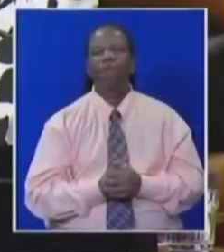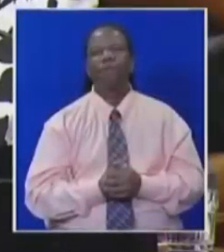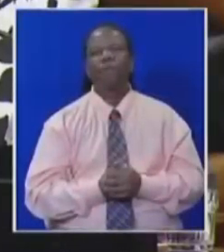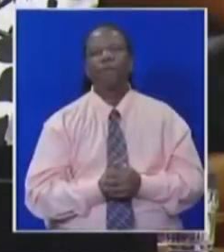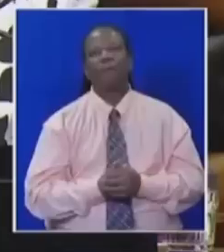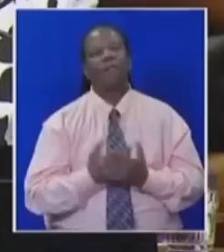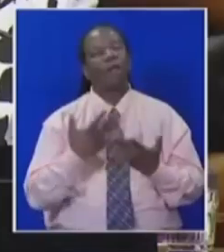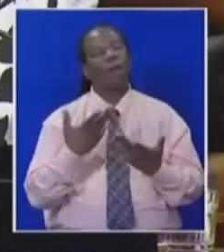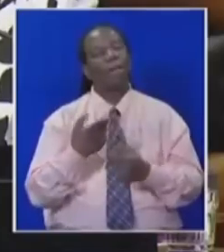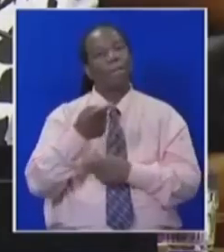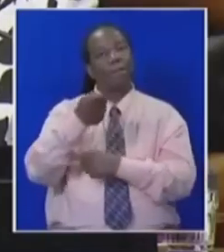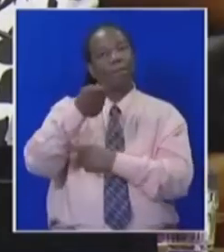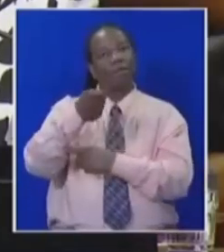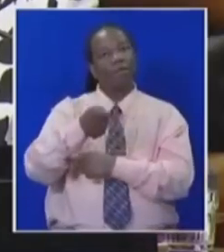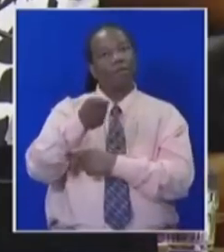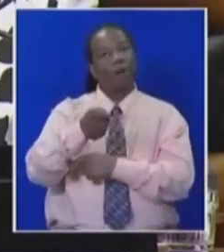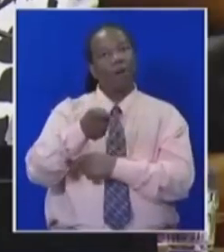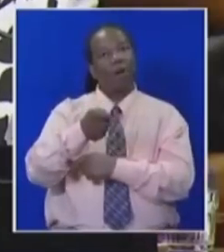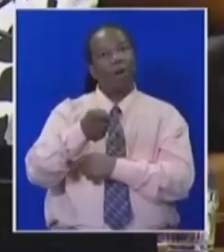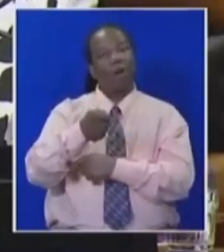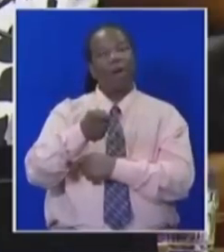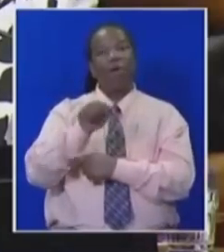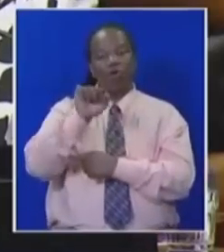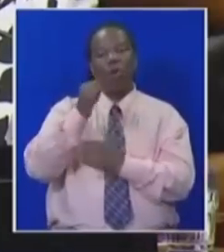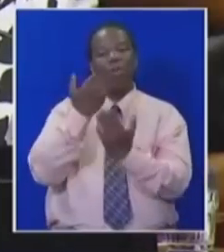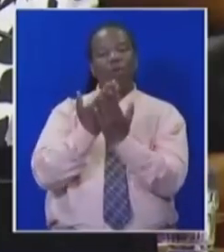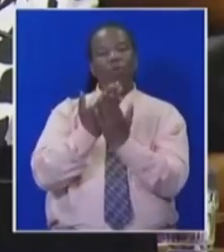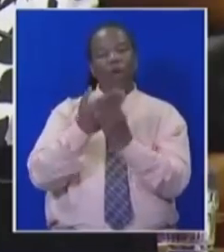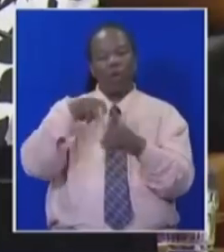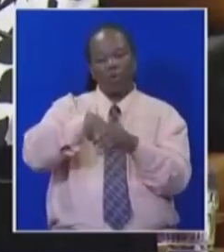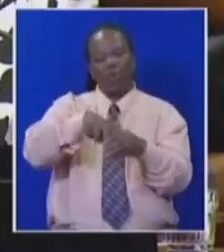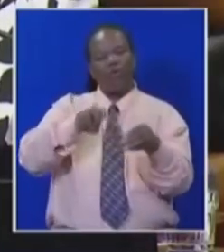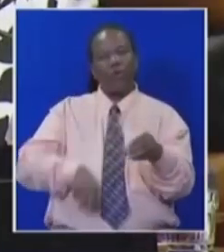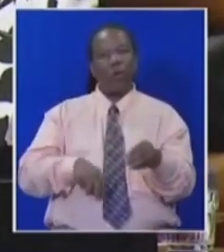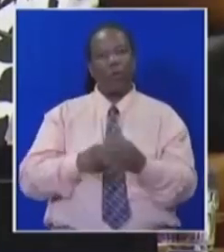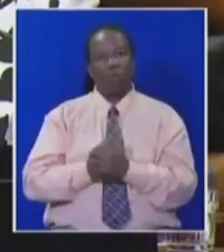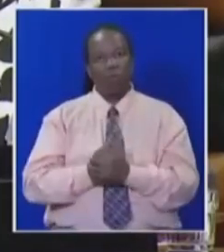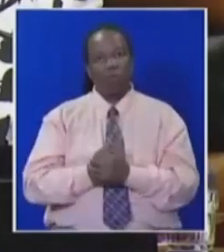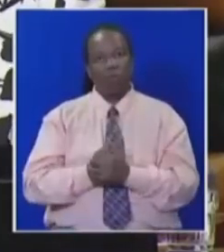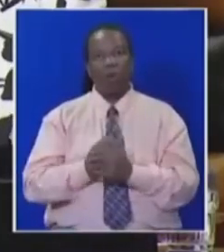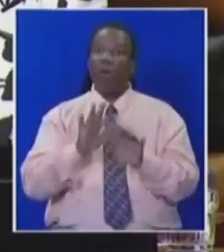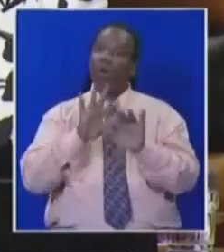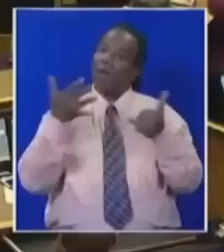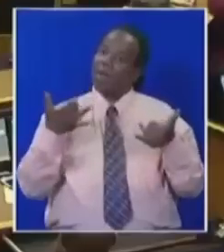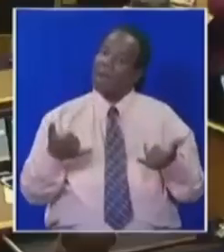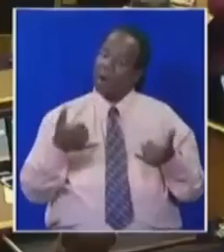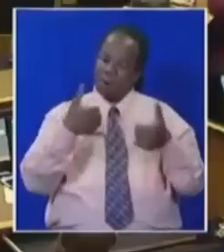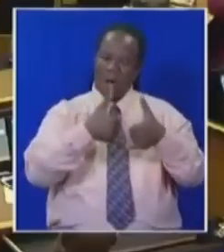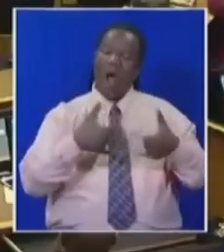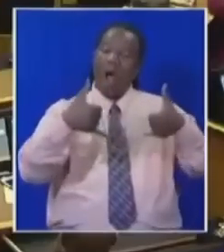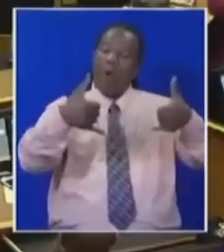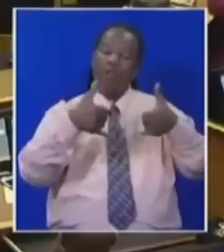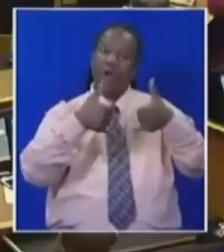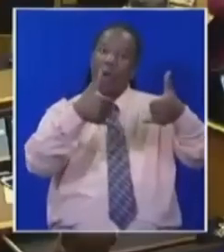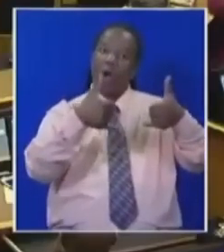speaker you must withdraw that proposal please honorable speaker you are winning awards now just carry on like that